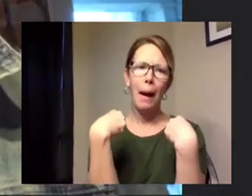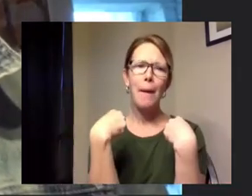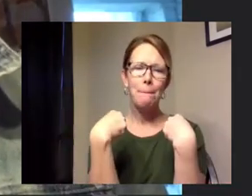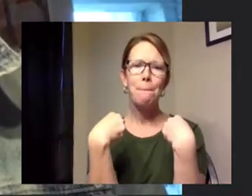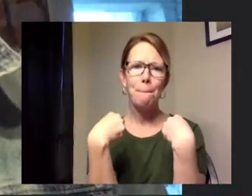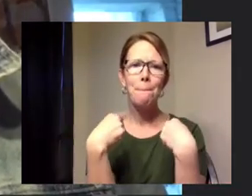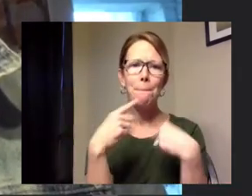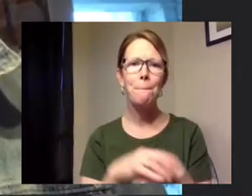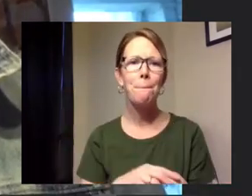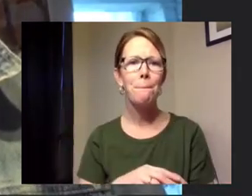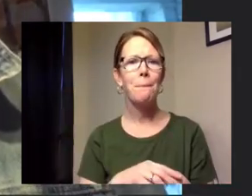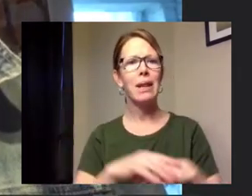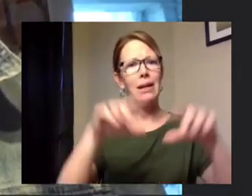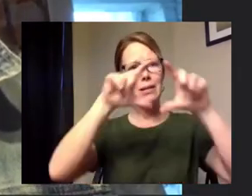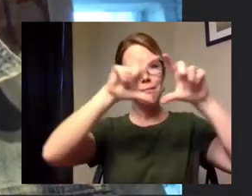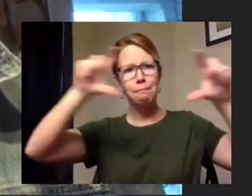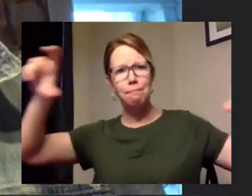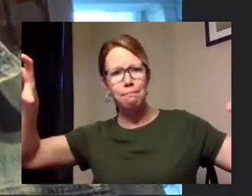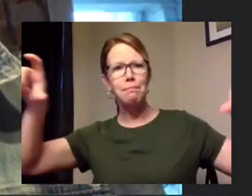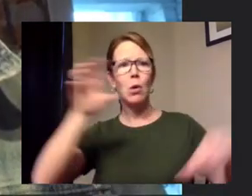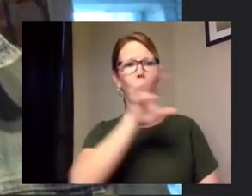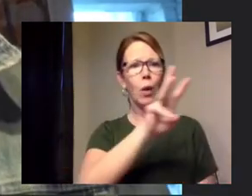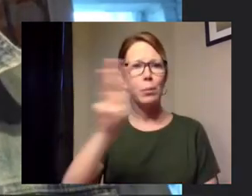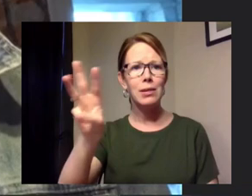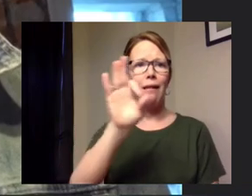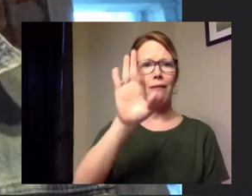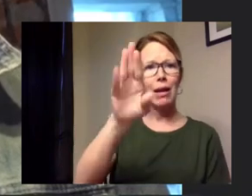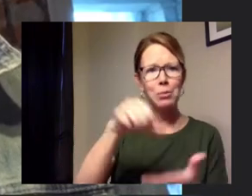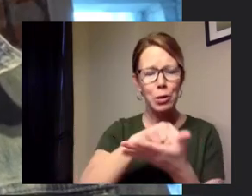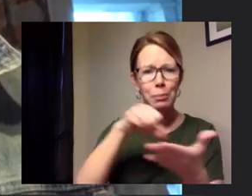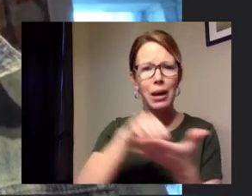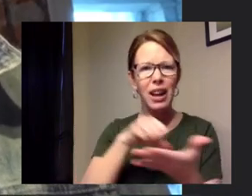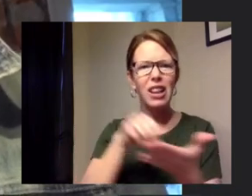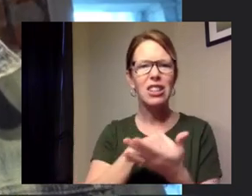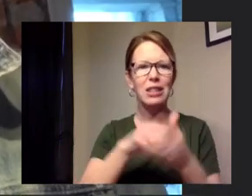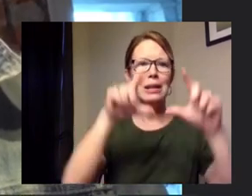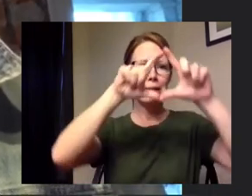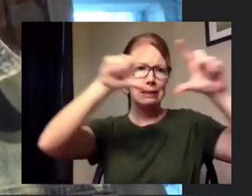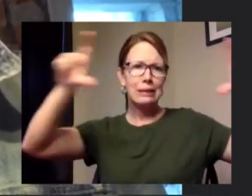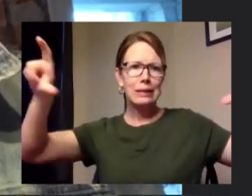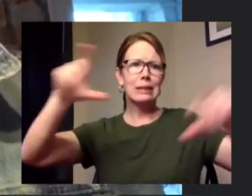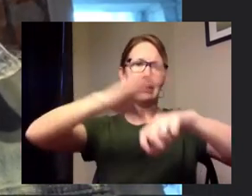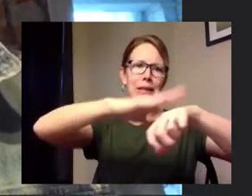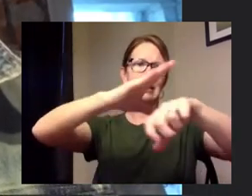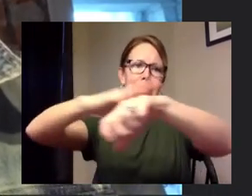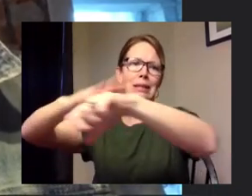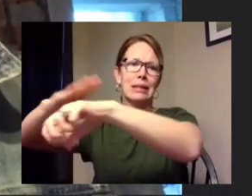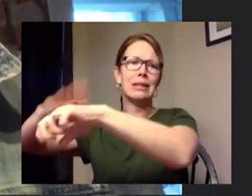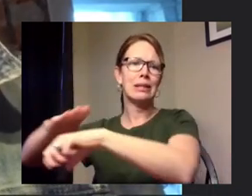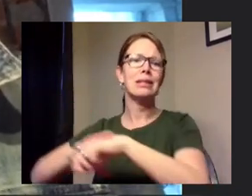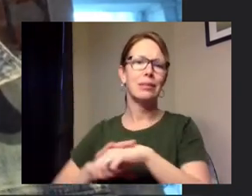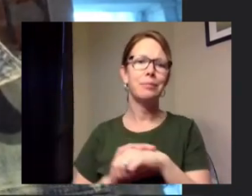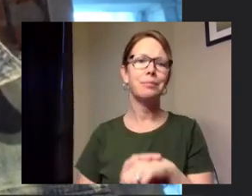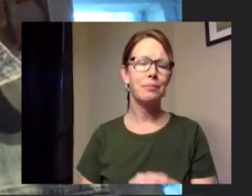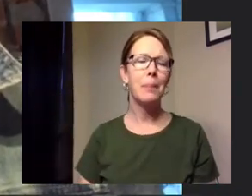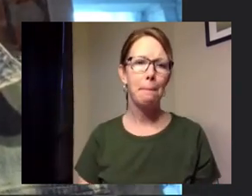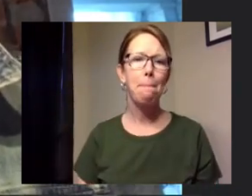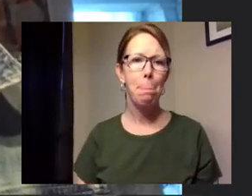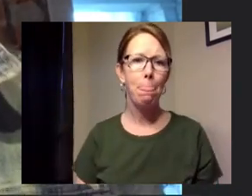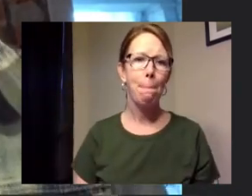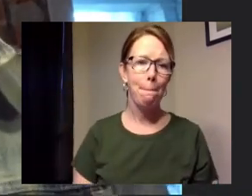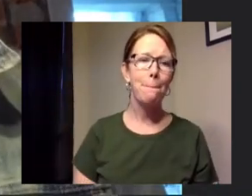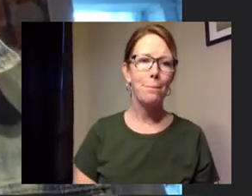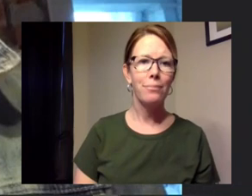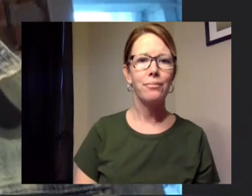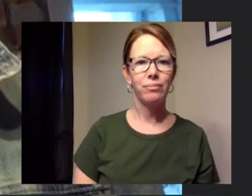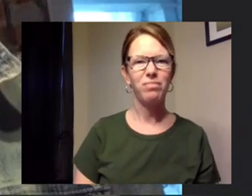that's on our website on our facebook page um and a couple of different locations on our website and that we are going to continue